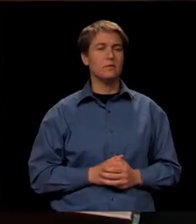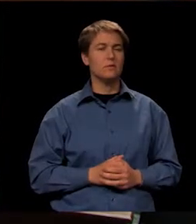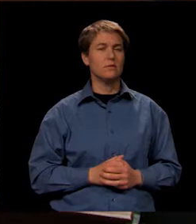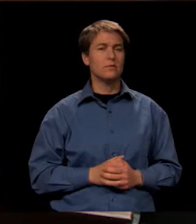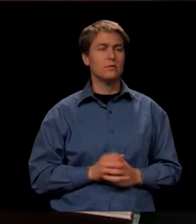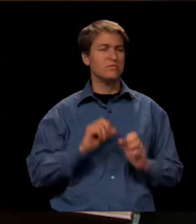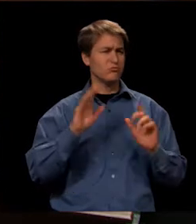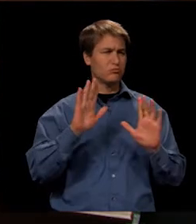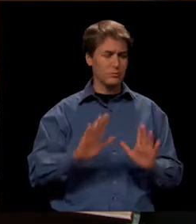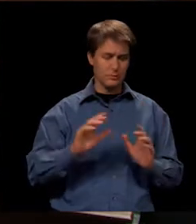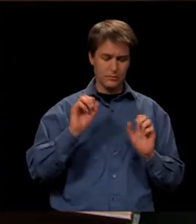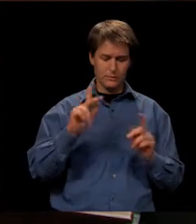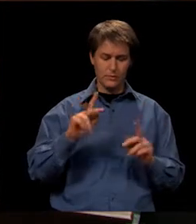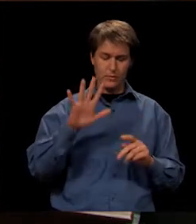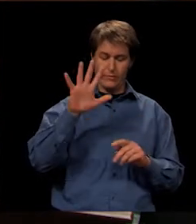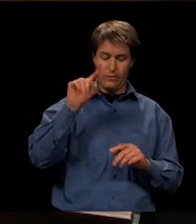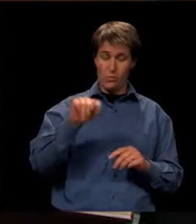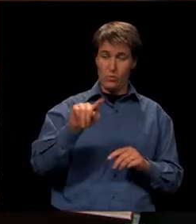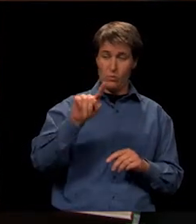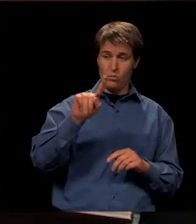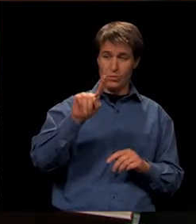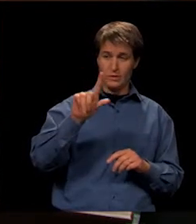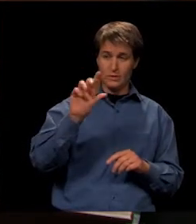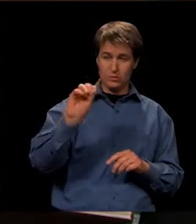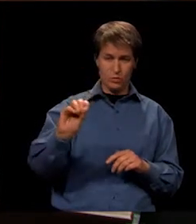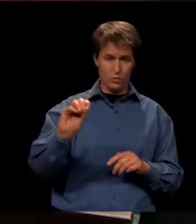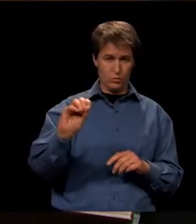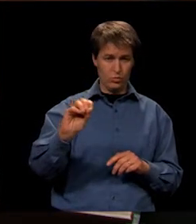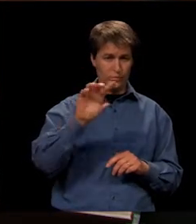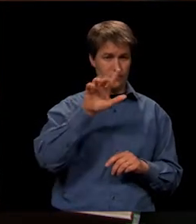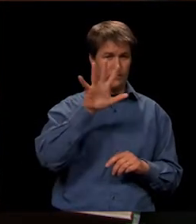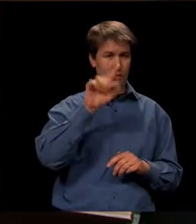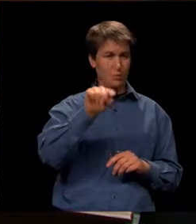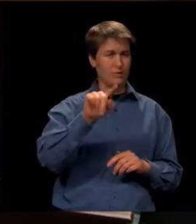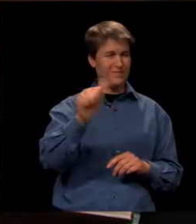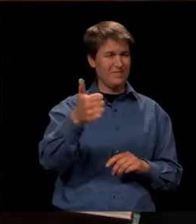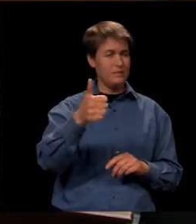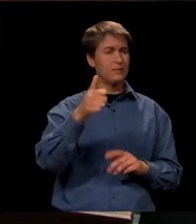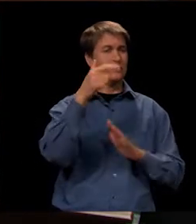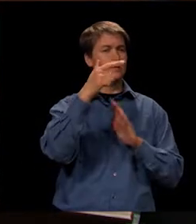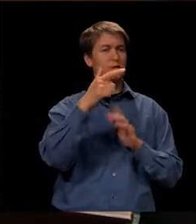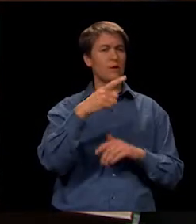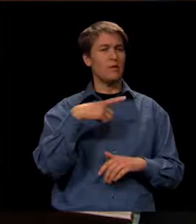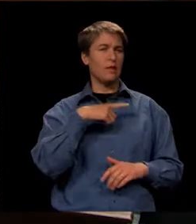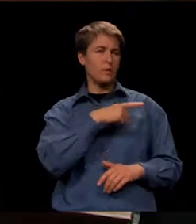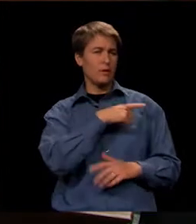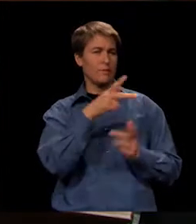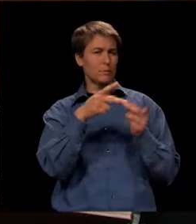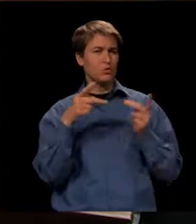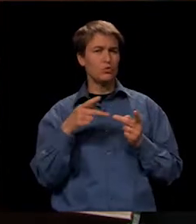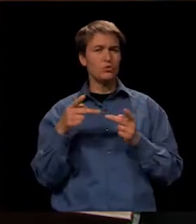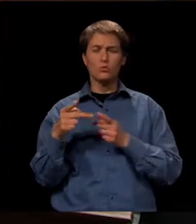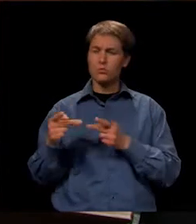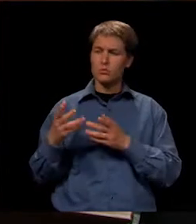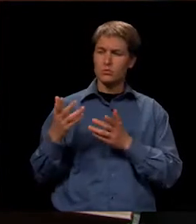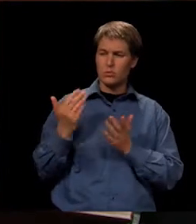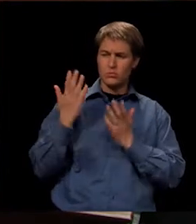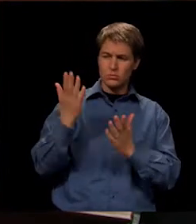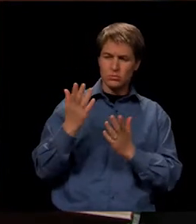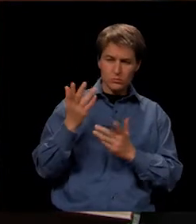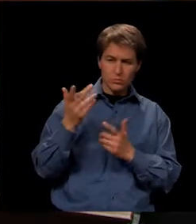Great. So 5.10 legislative positions. I suspect that you have some